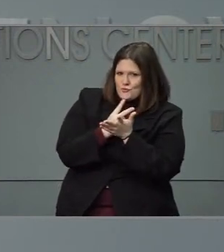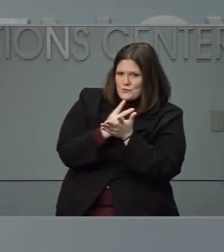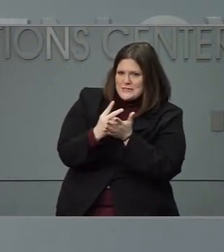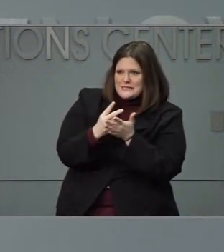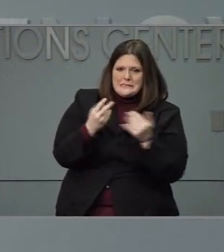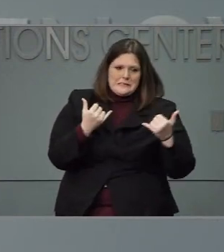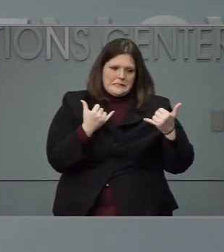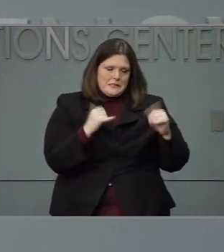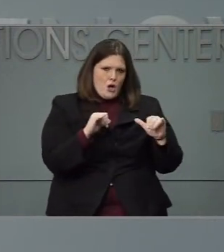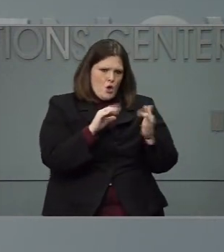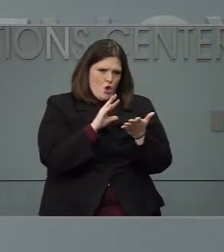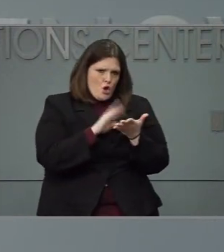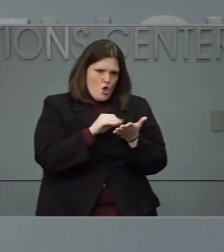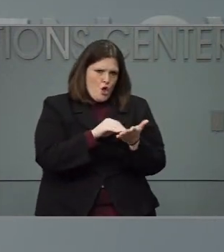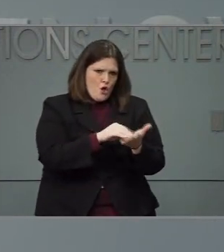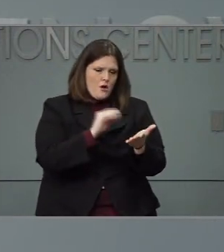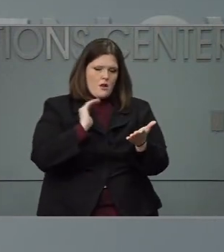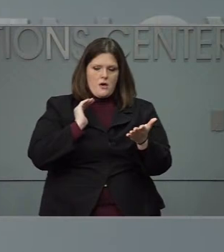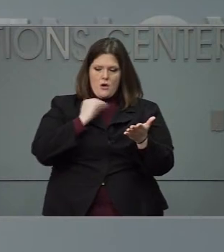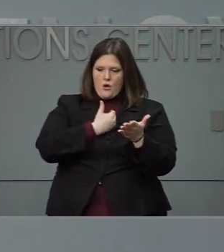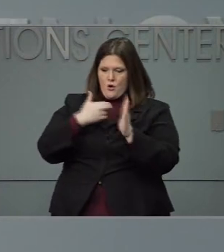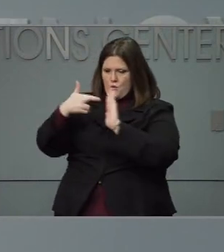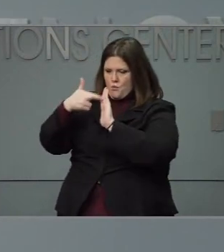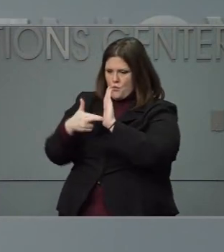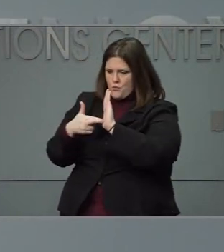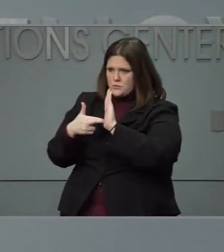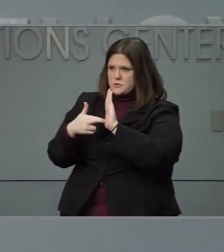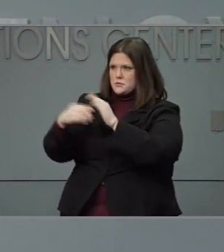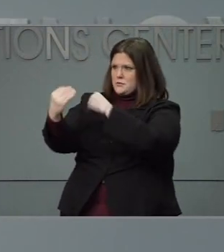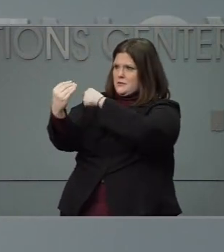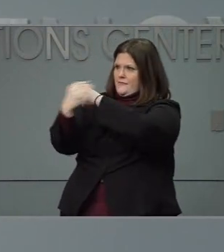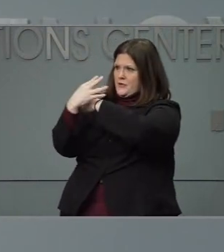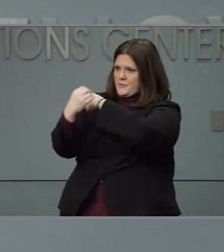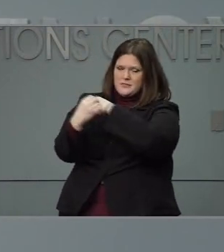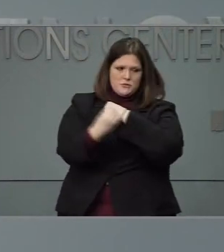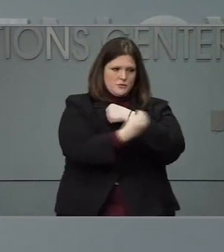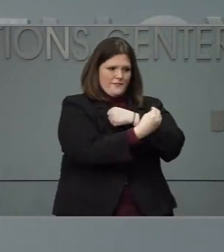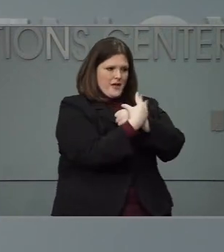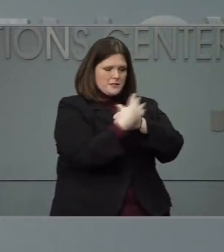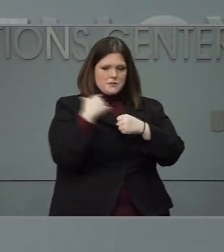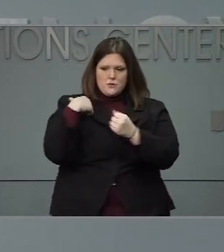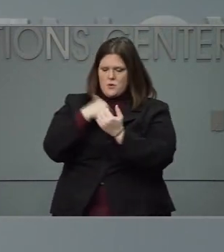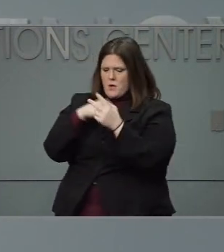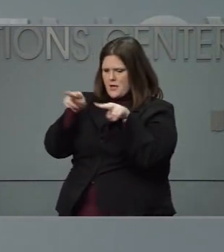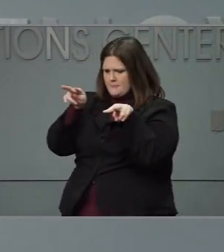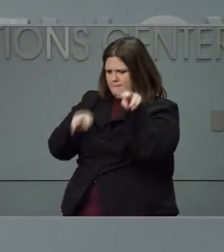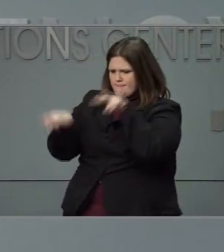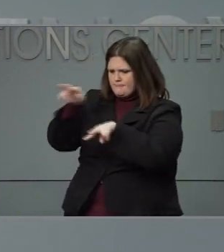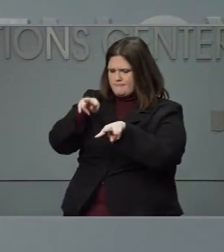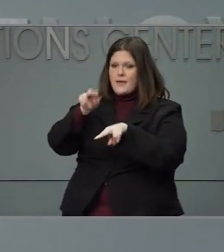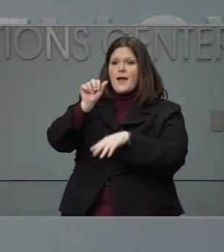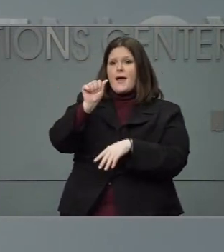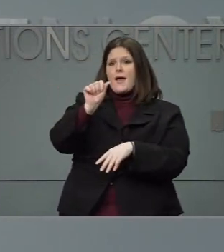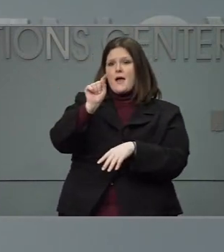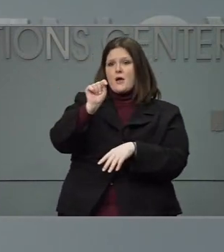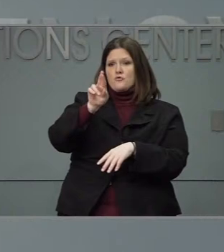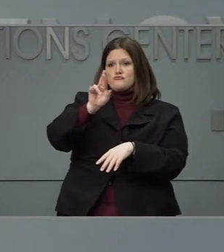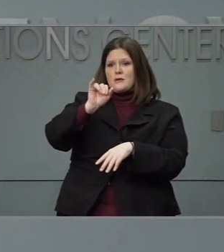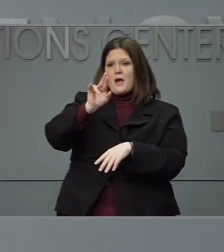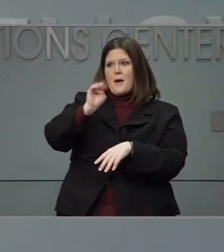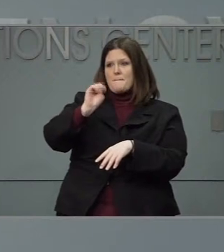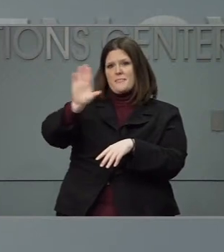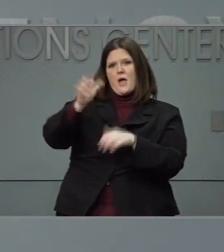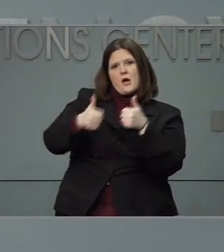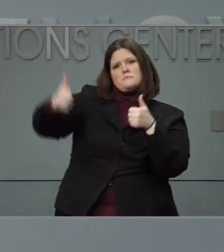about the parameters of our guidance. When we heard about the atrium situation, our team reached out to their leadership team. They're very receptive and